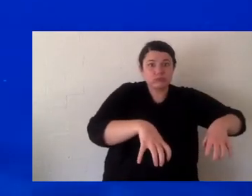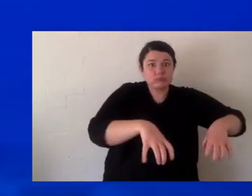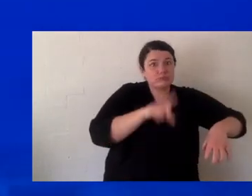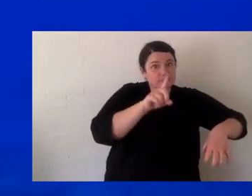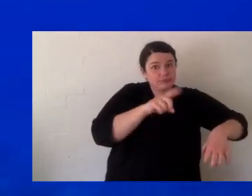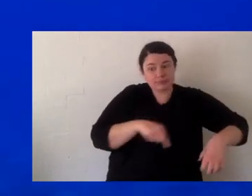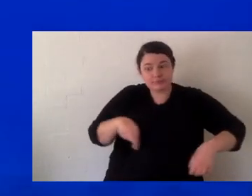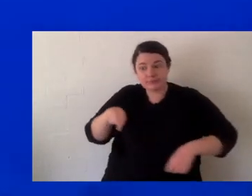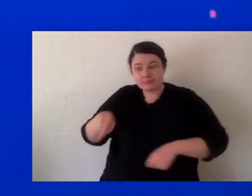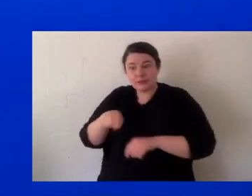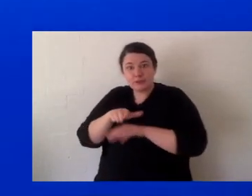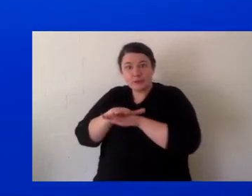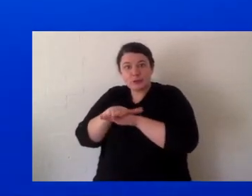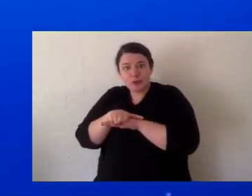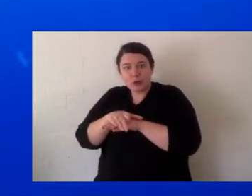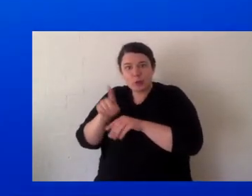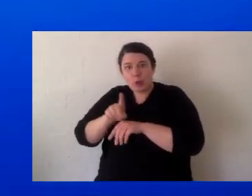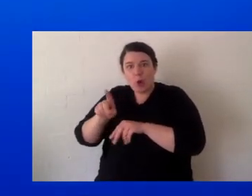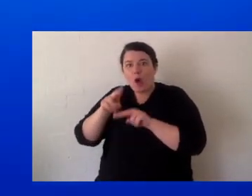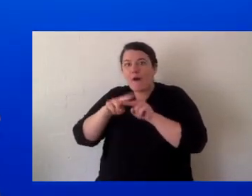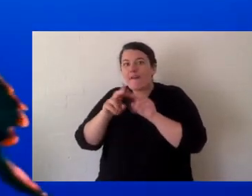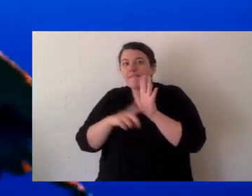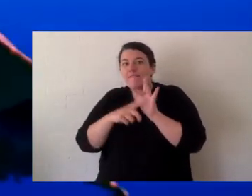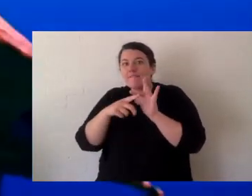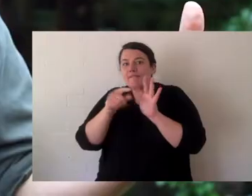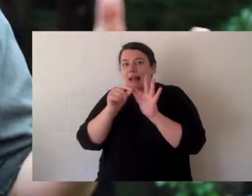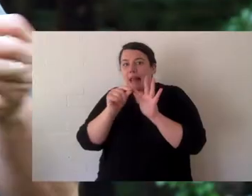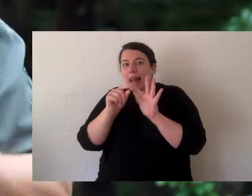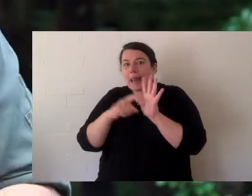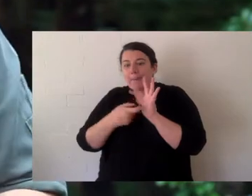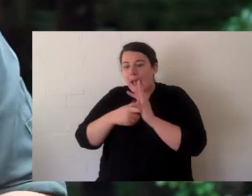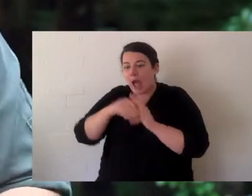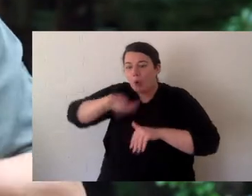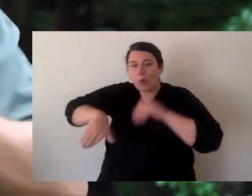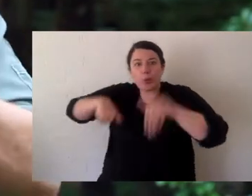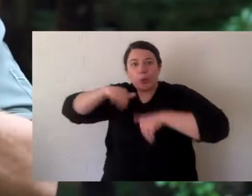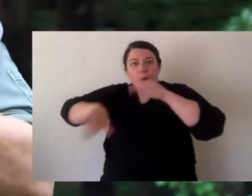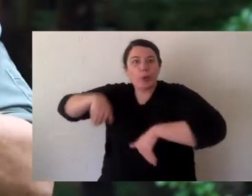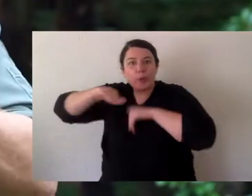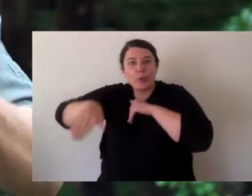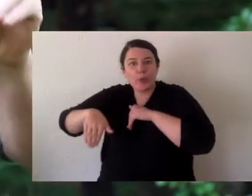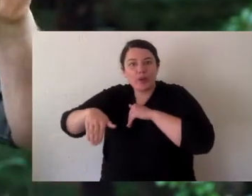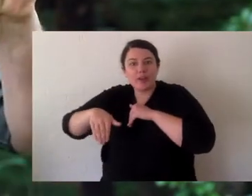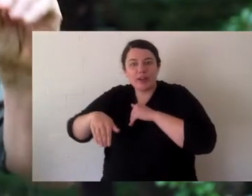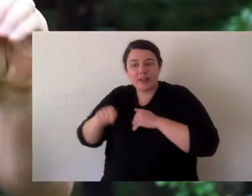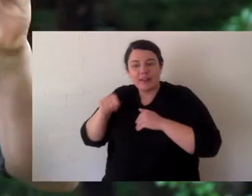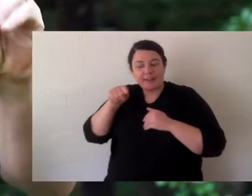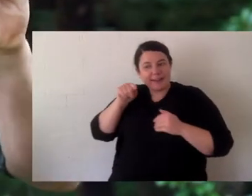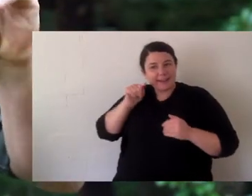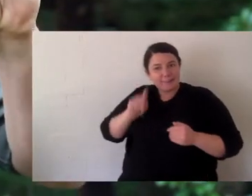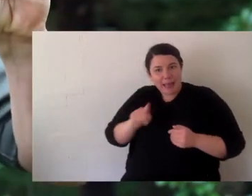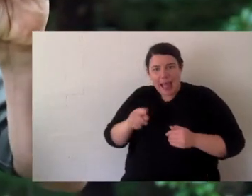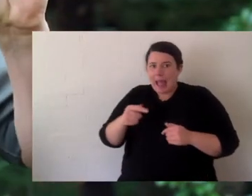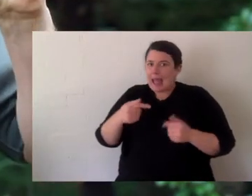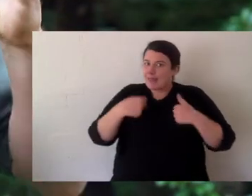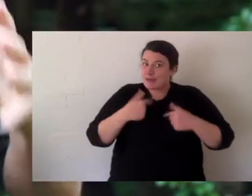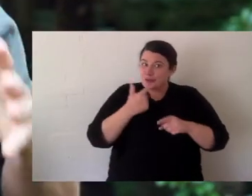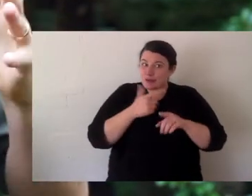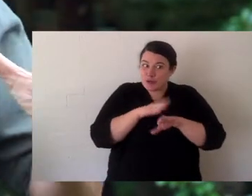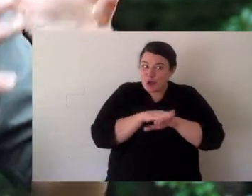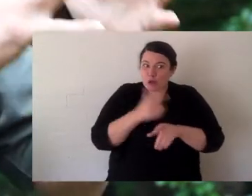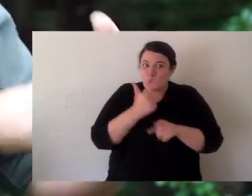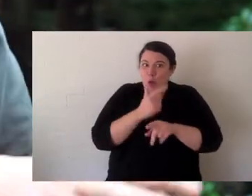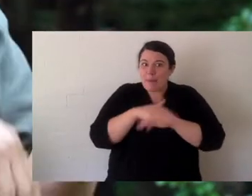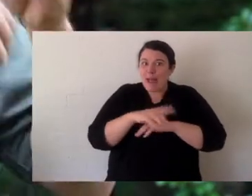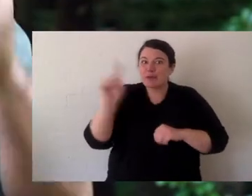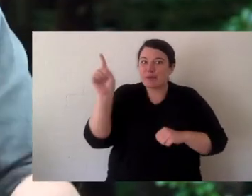flippers. That's an easy way to remember it. Tortoise have feet, turtles have flippers. But things like Manning River turtles kind of don't fit between either but they